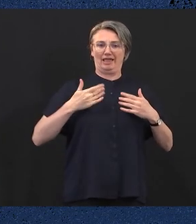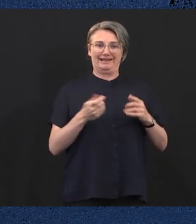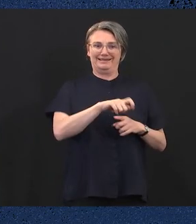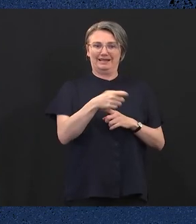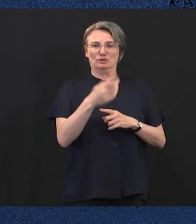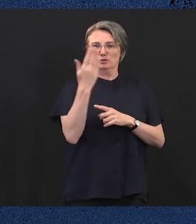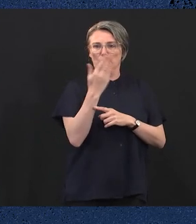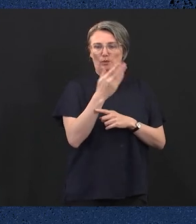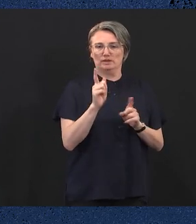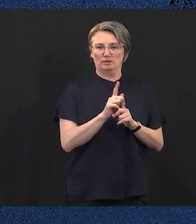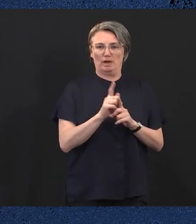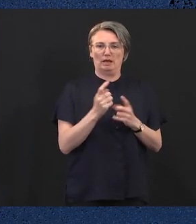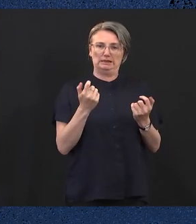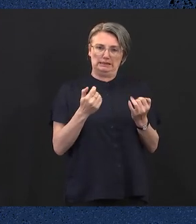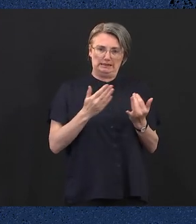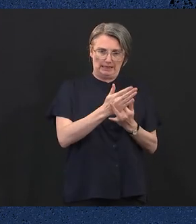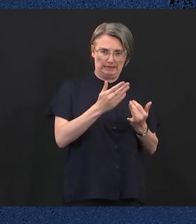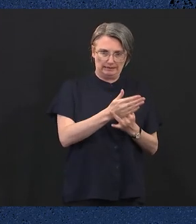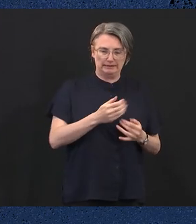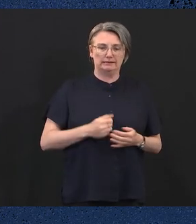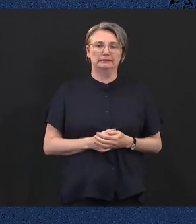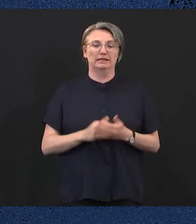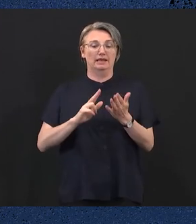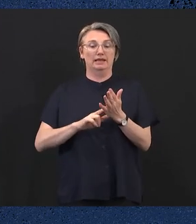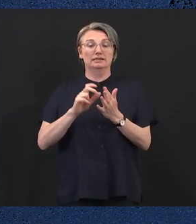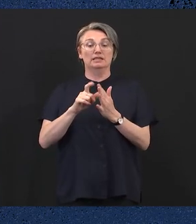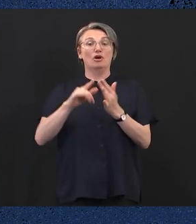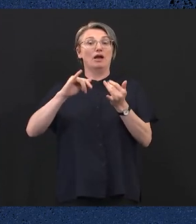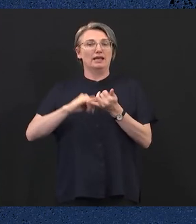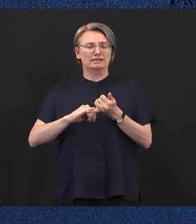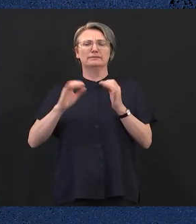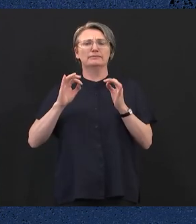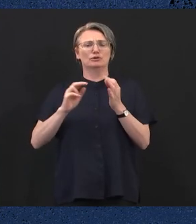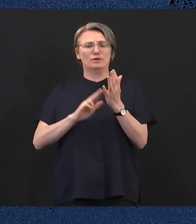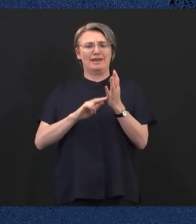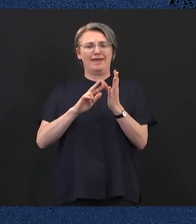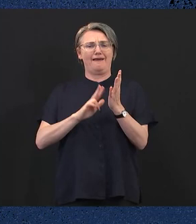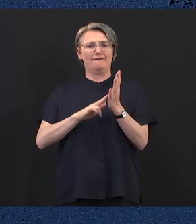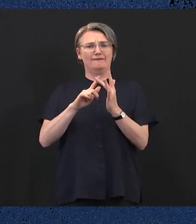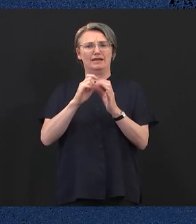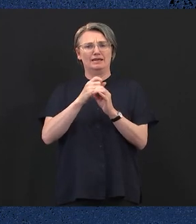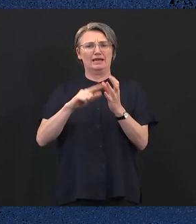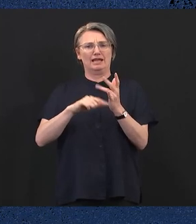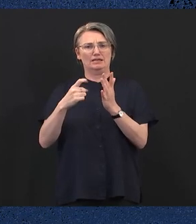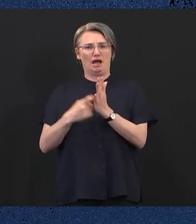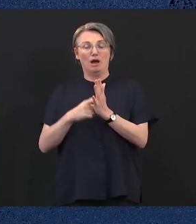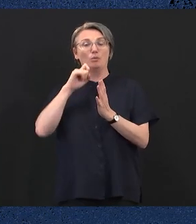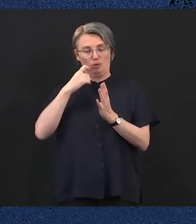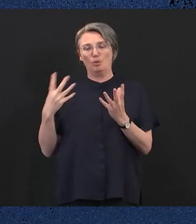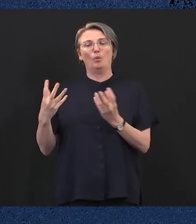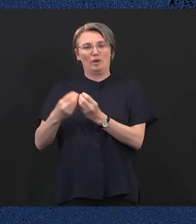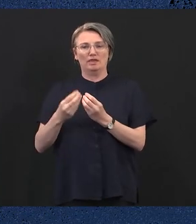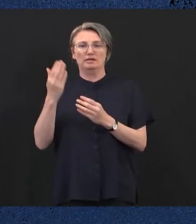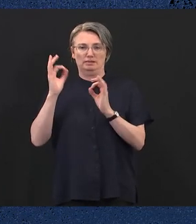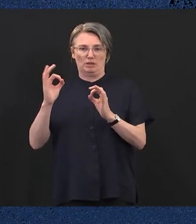NDIS navigators will be introduced in all 89 Victorian specialist schools, employed by the government but working